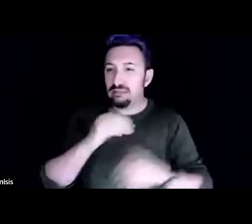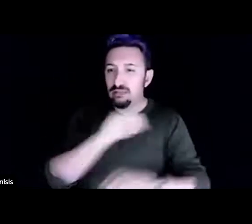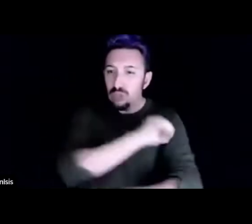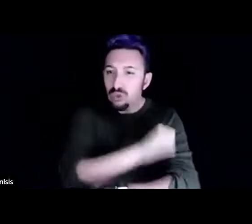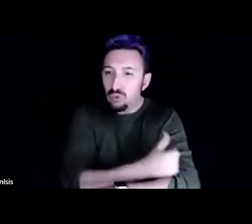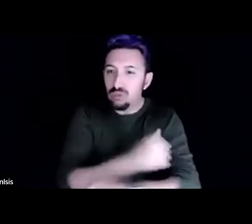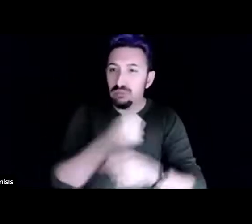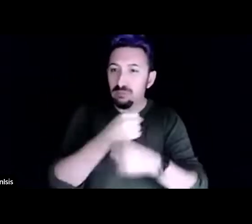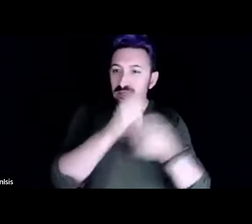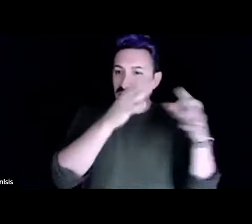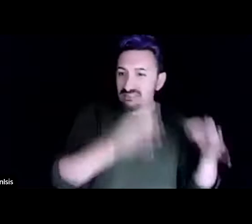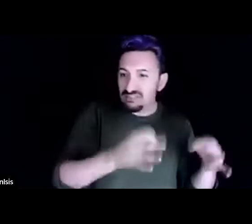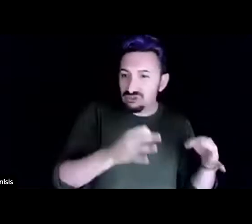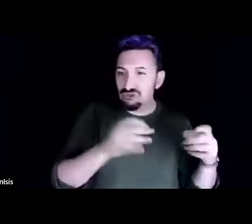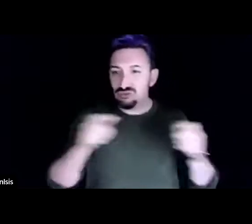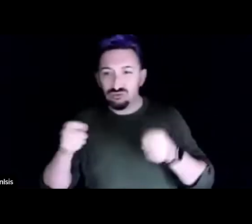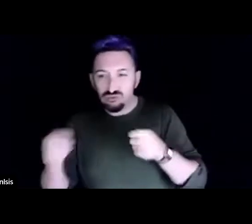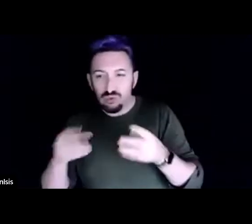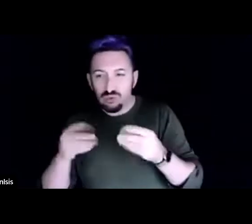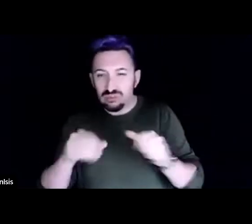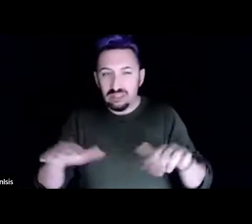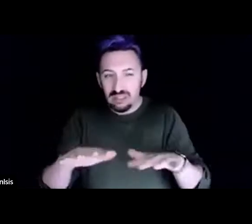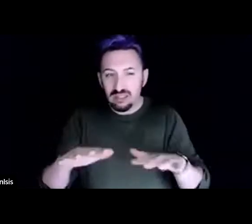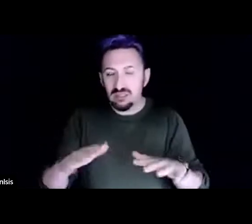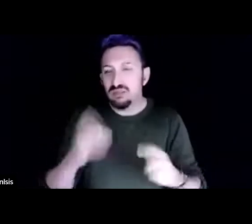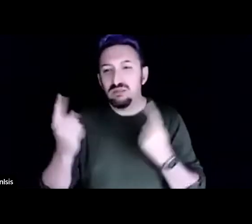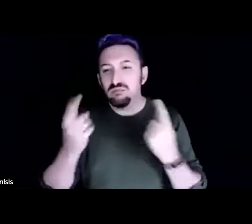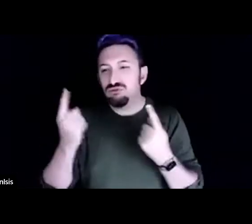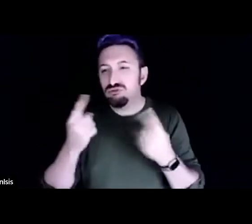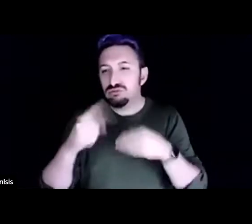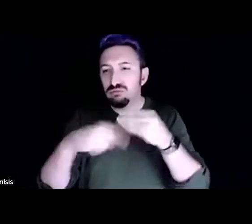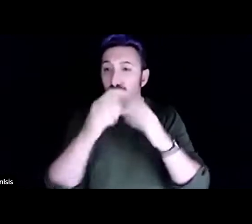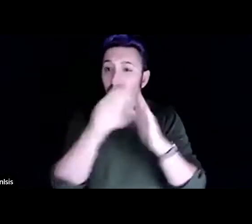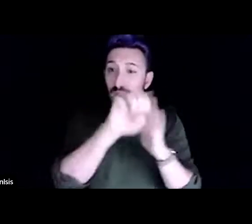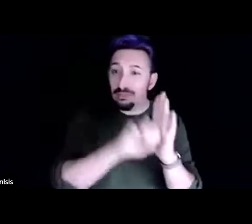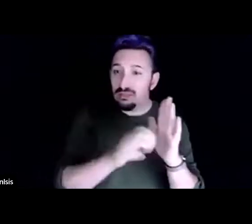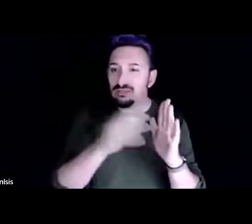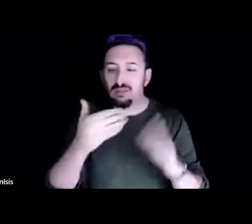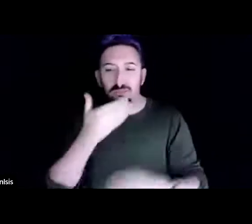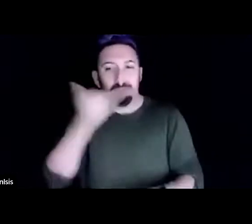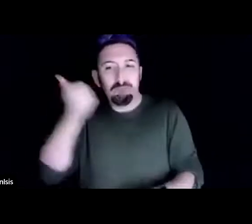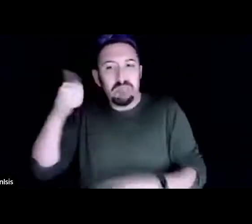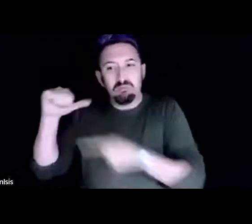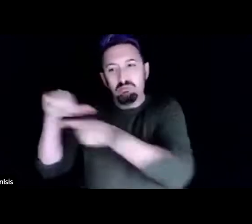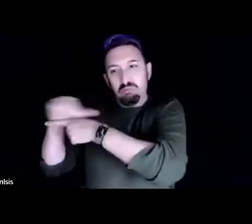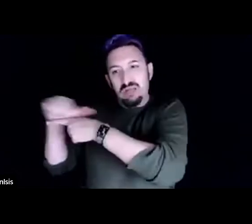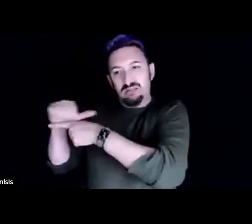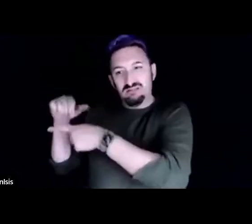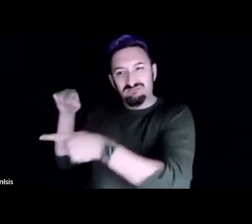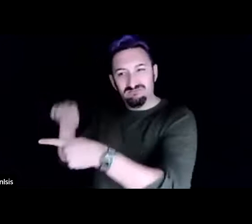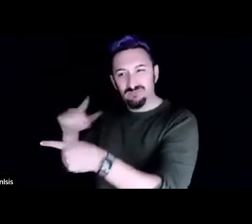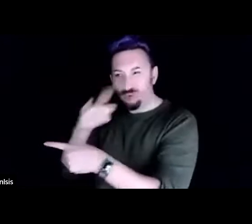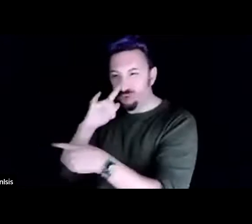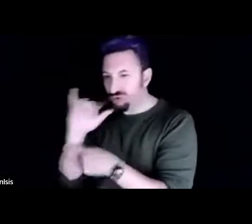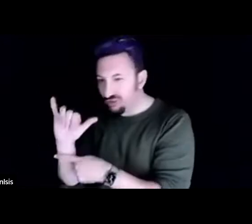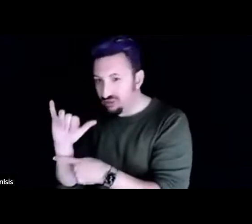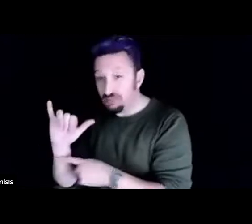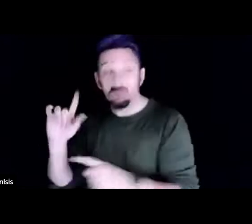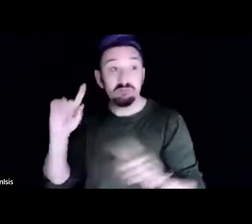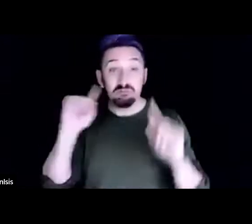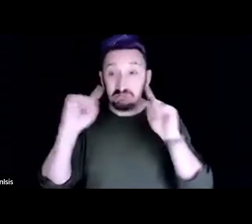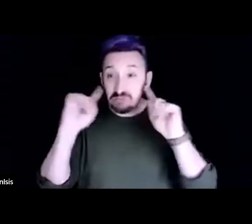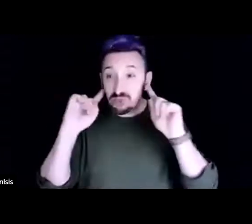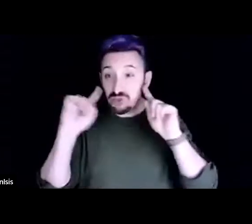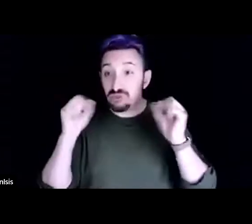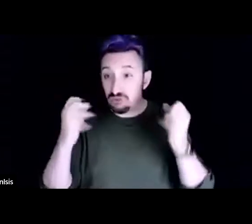considerations as well as best practices um this uh i i'm hearing a lot about relationships and i've done a lot